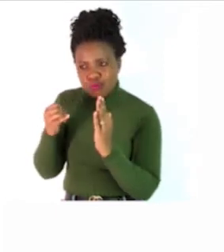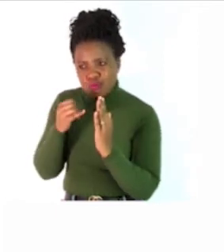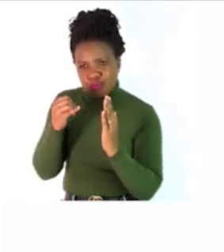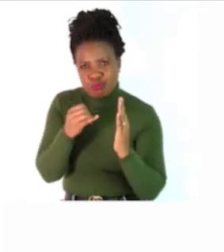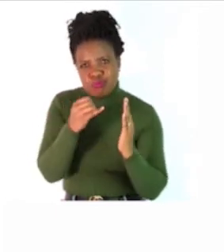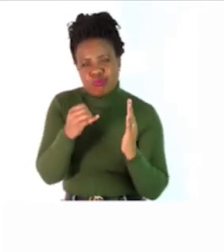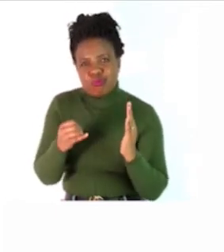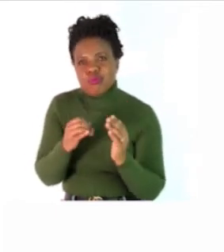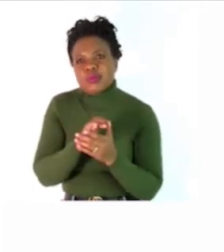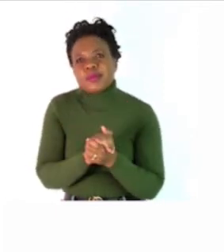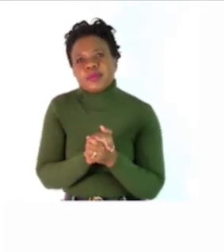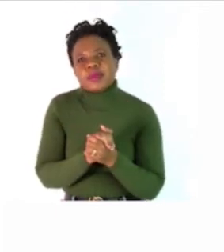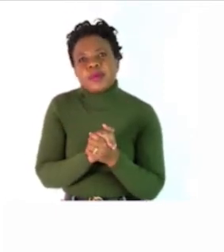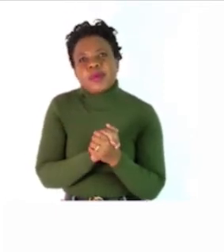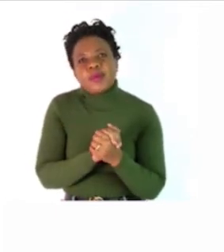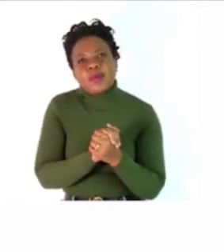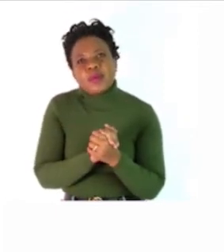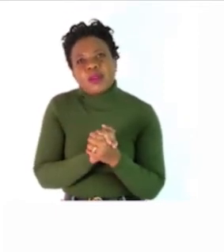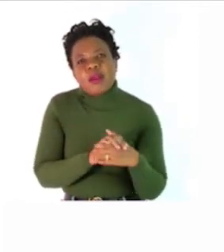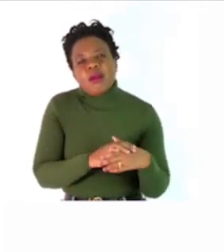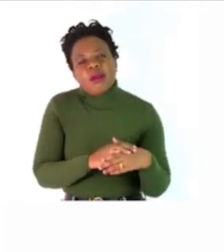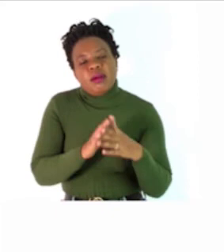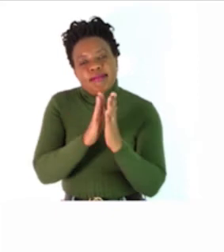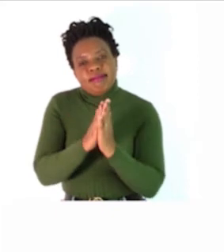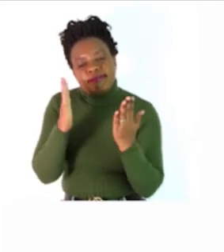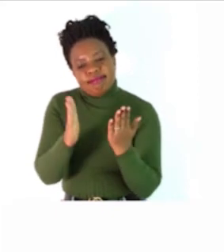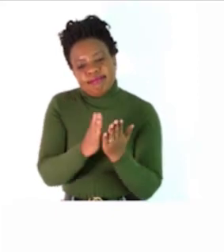let's continue activity number three on page seven